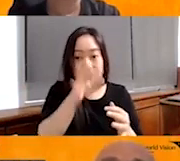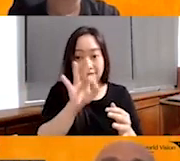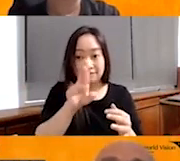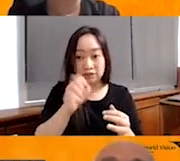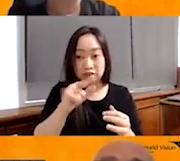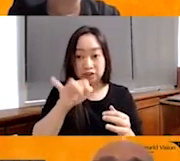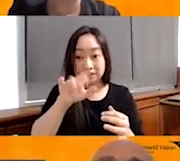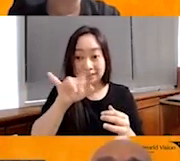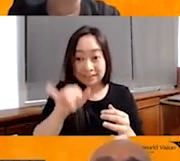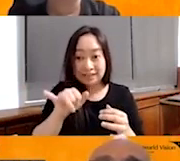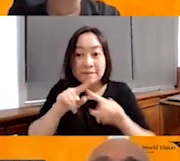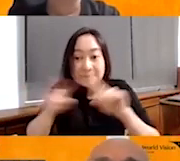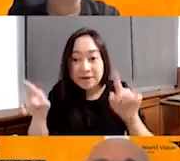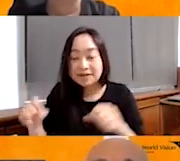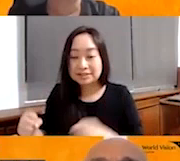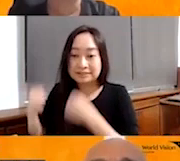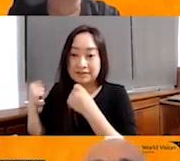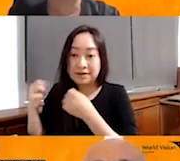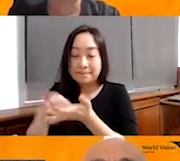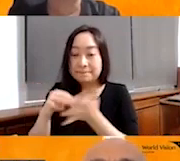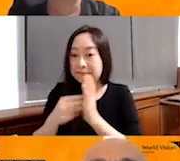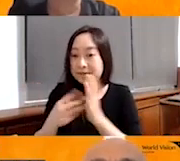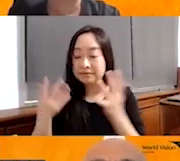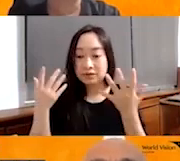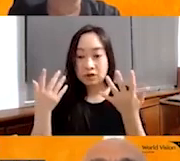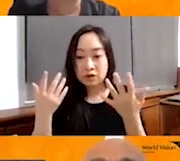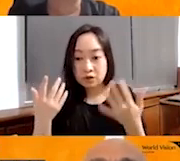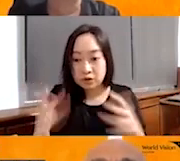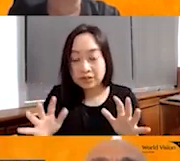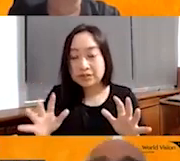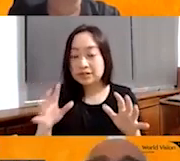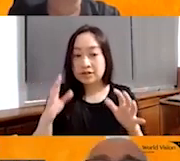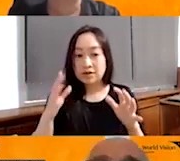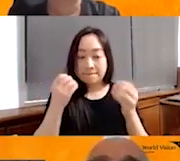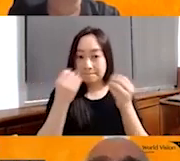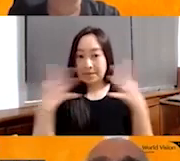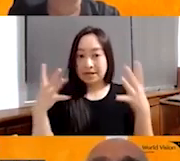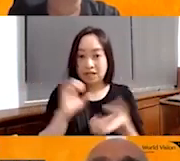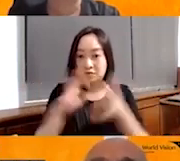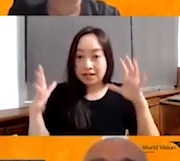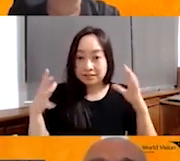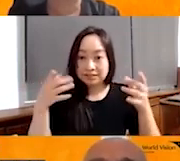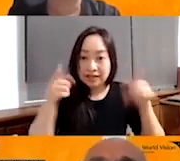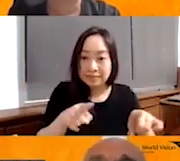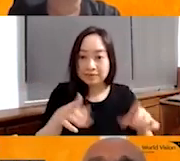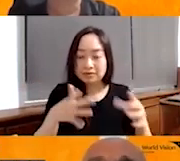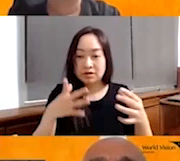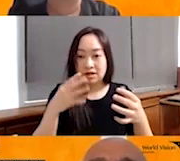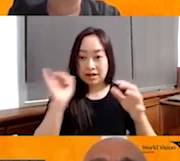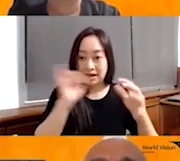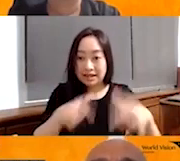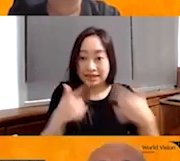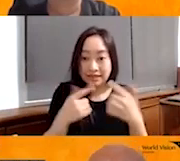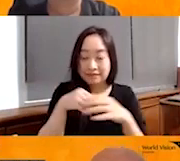That means that they are living in constant crisis, that they are living in volatility and